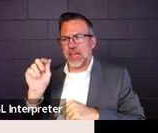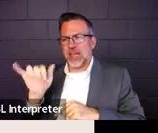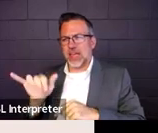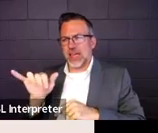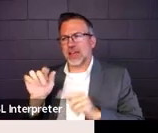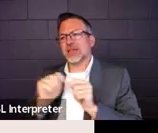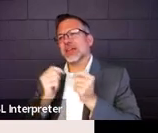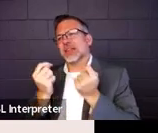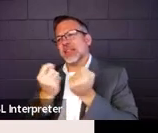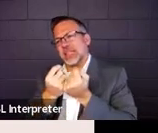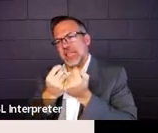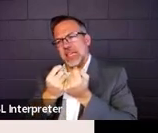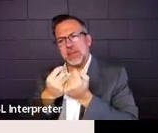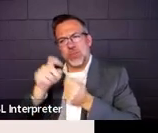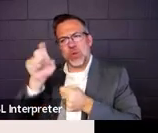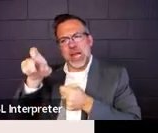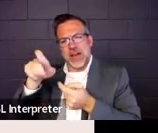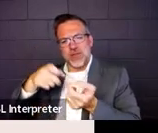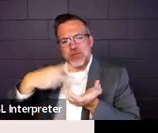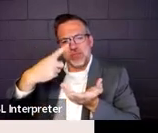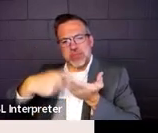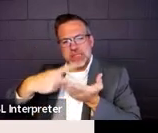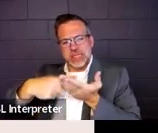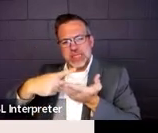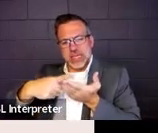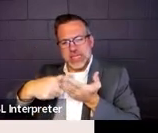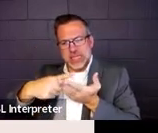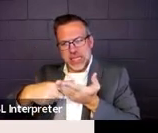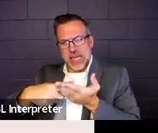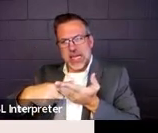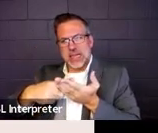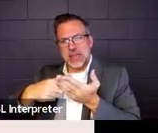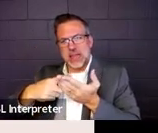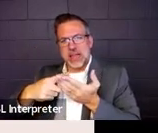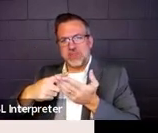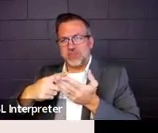and, and just document what the team comes up with.